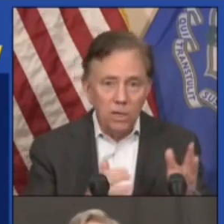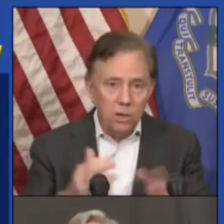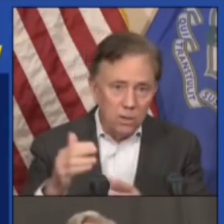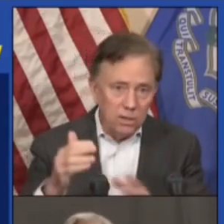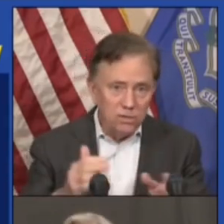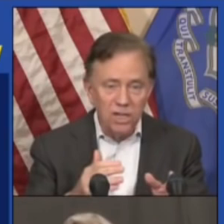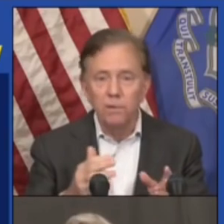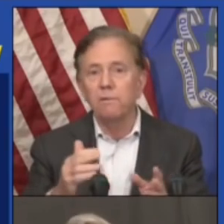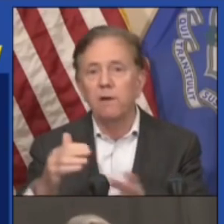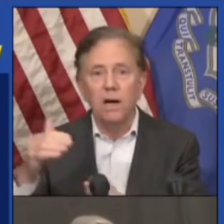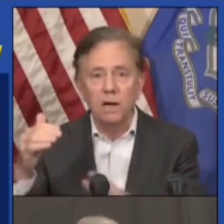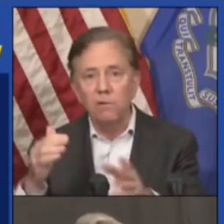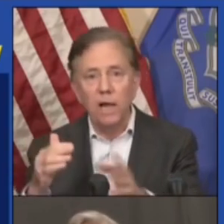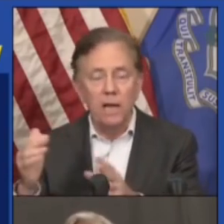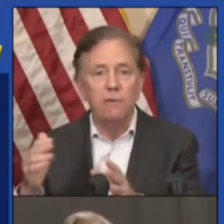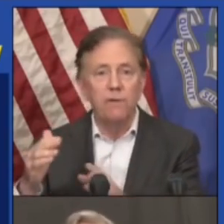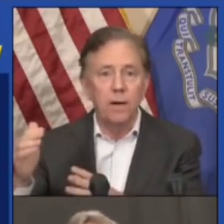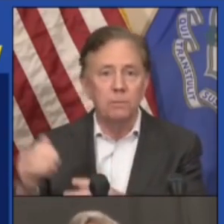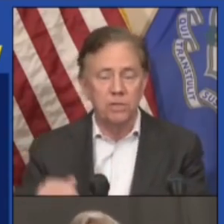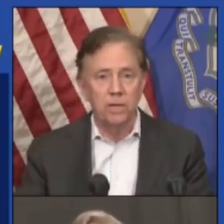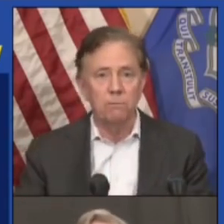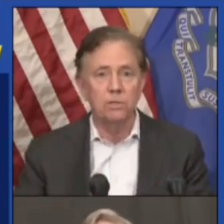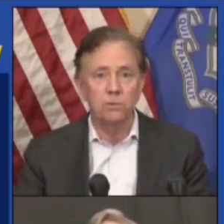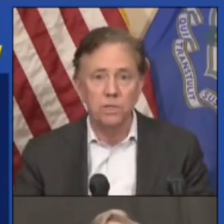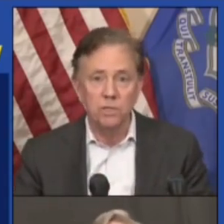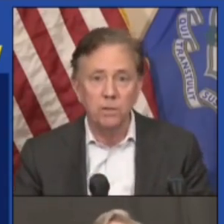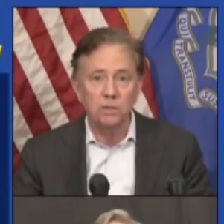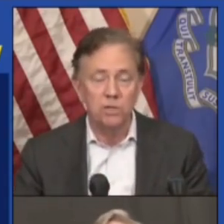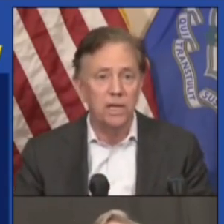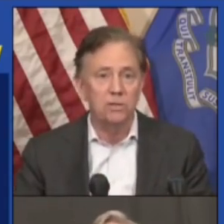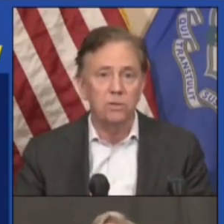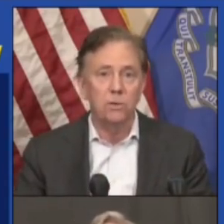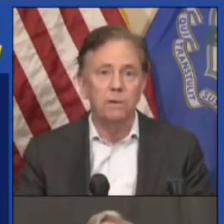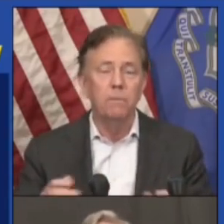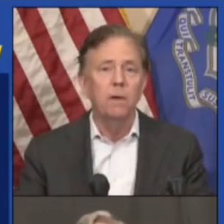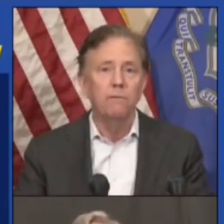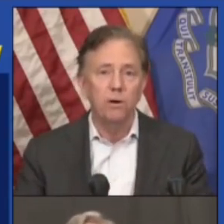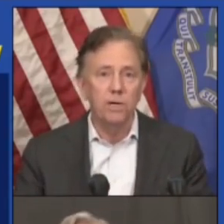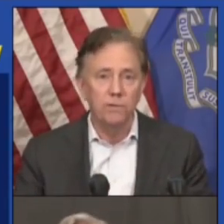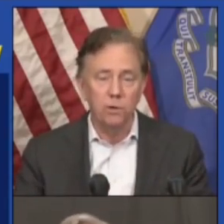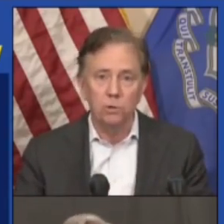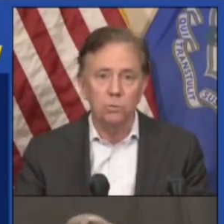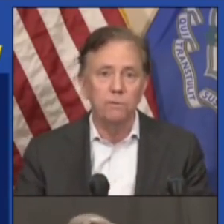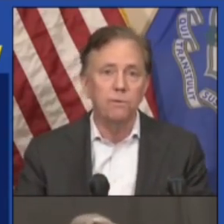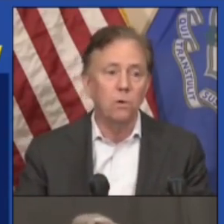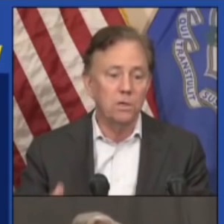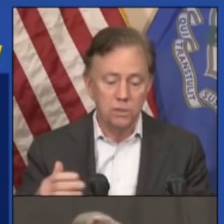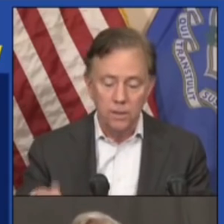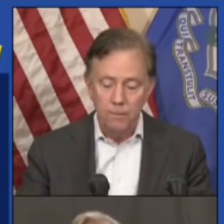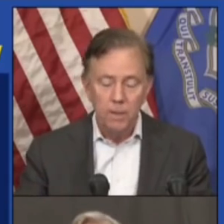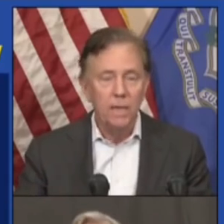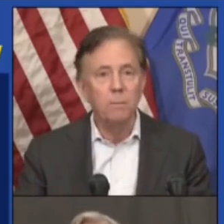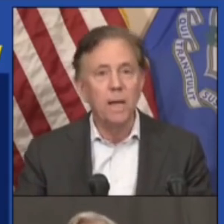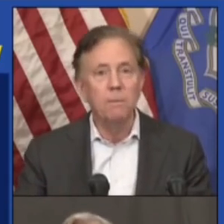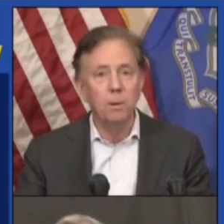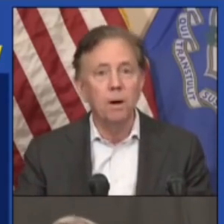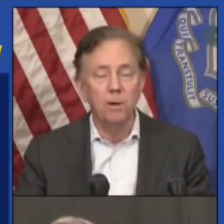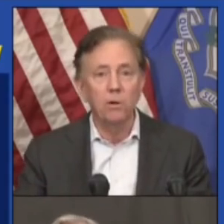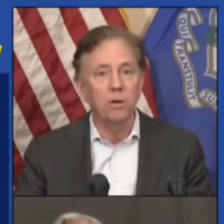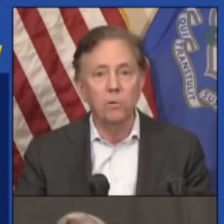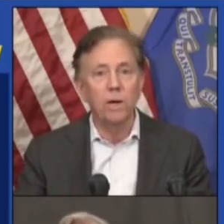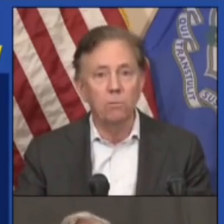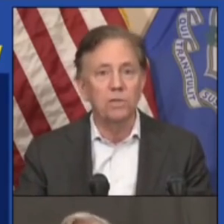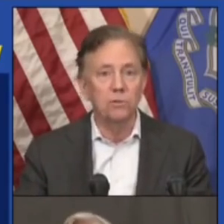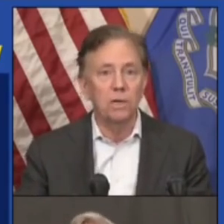Rather than go to 75 or 85 percent, which is what some other states are doing, very difficult to enforce. And the main